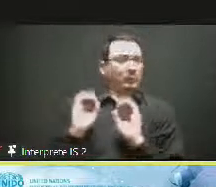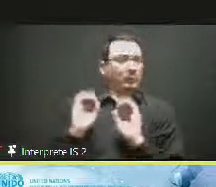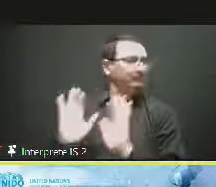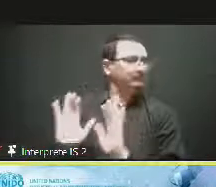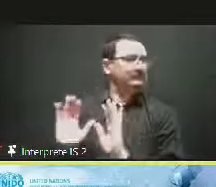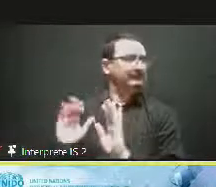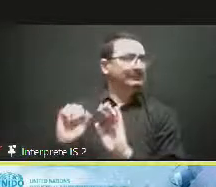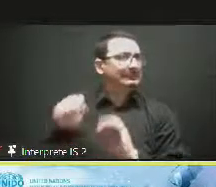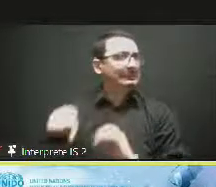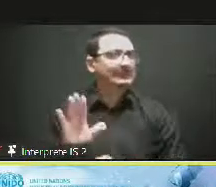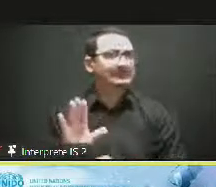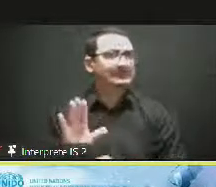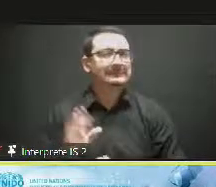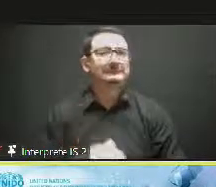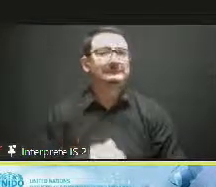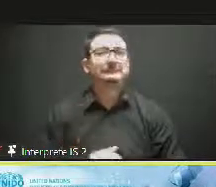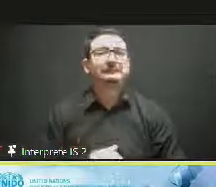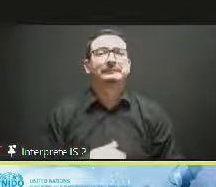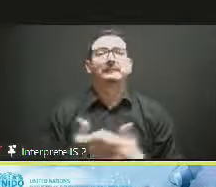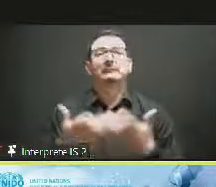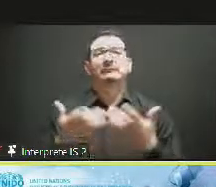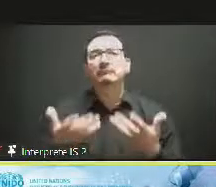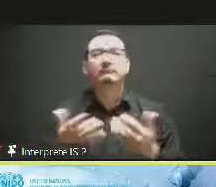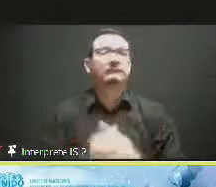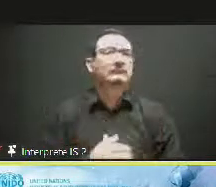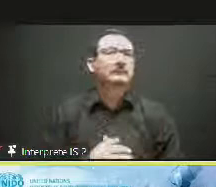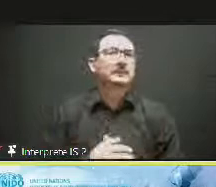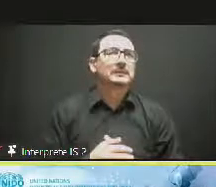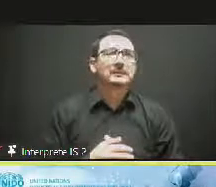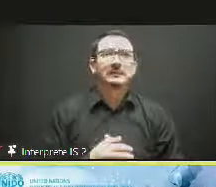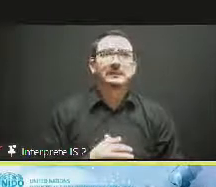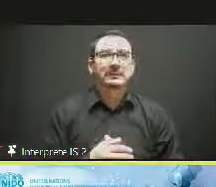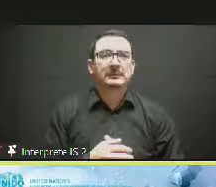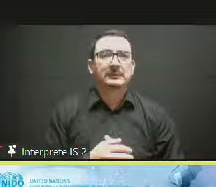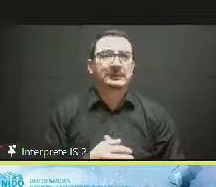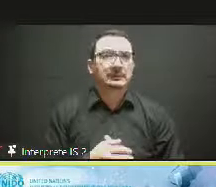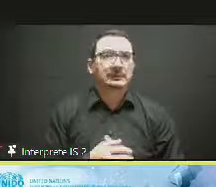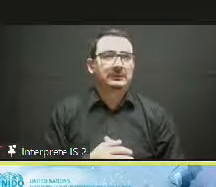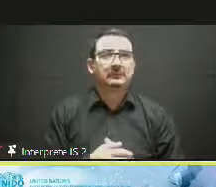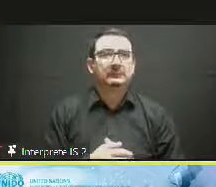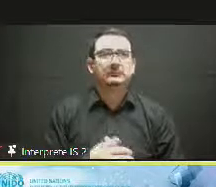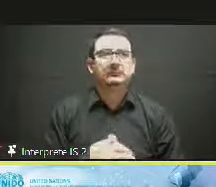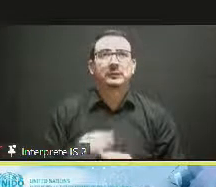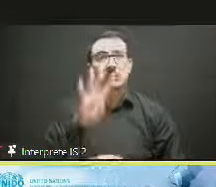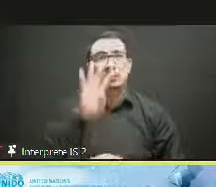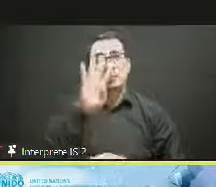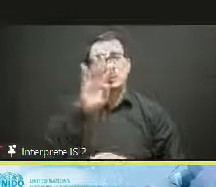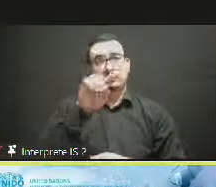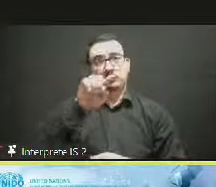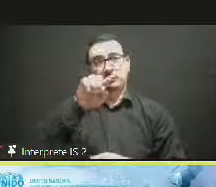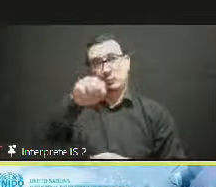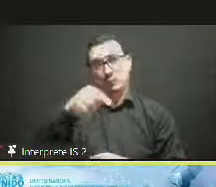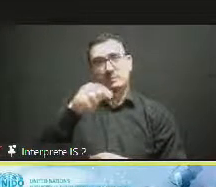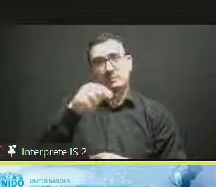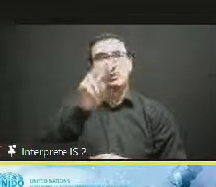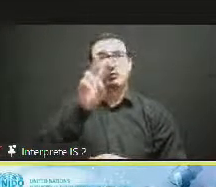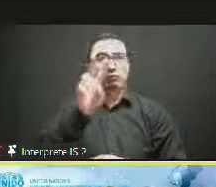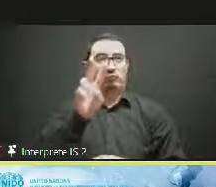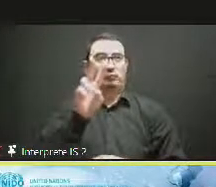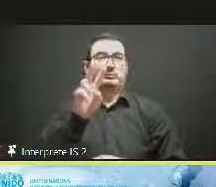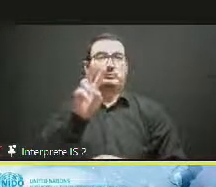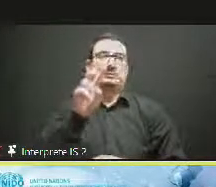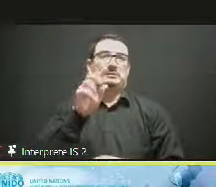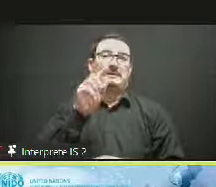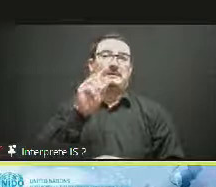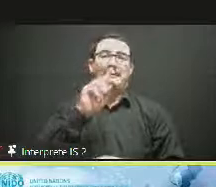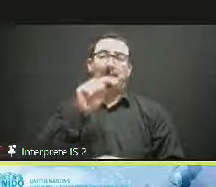4.2 billion in revenues. So the formal creative industry has also suffered from lack of